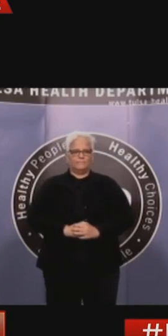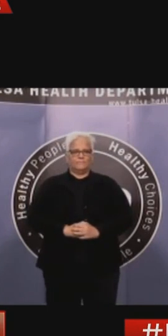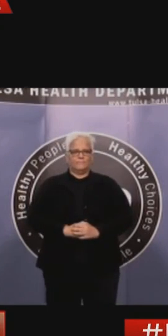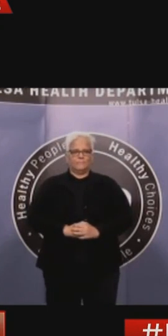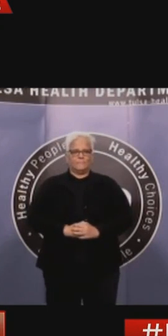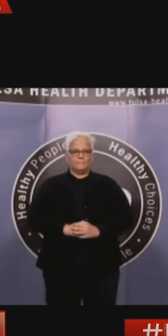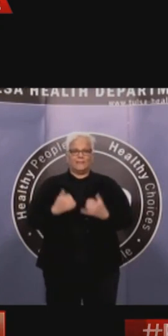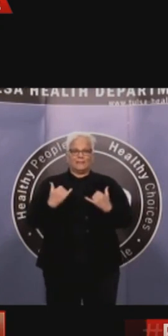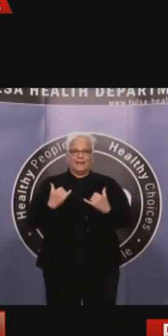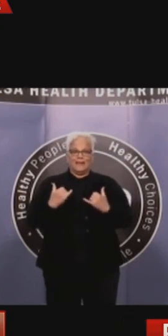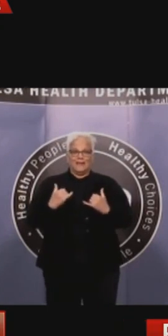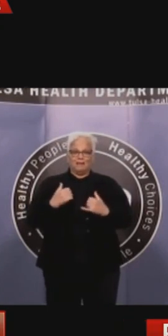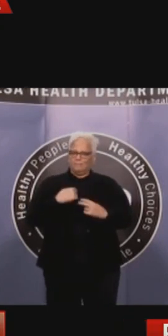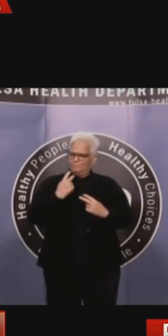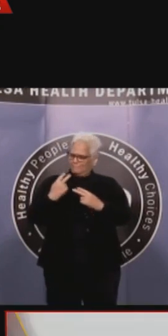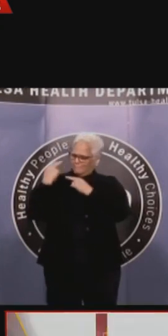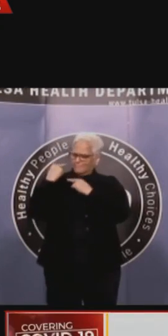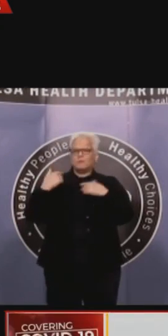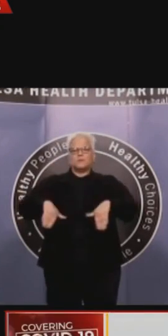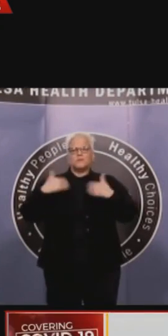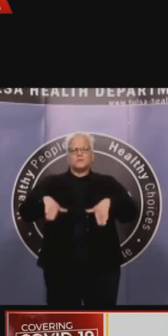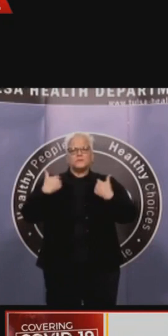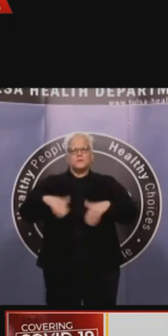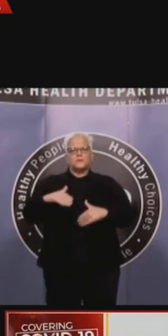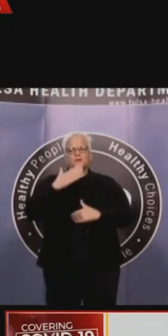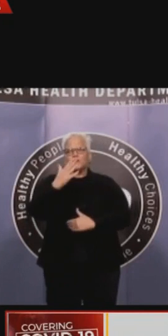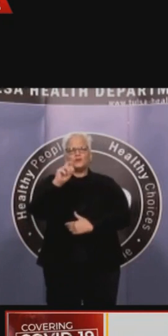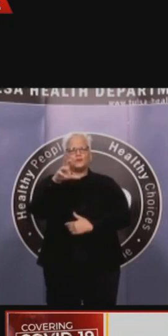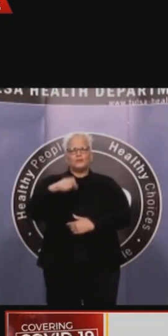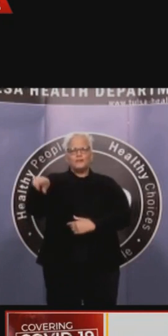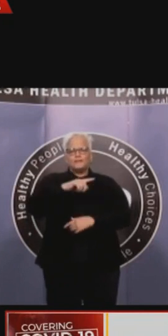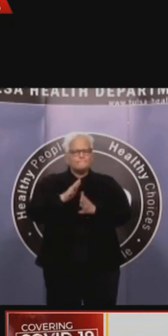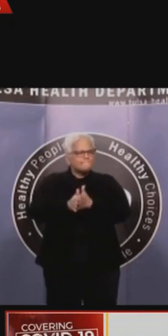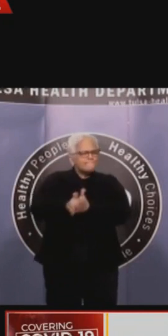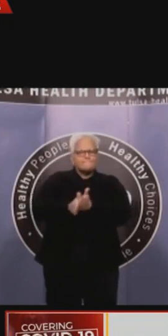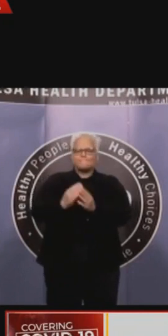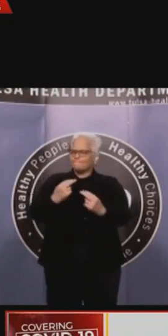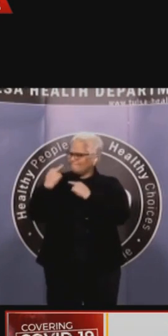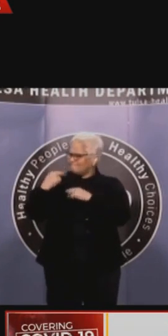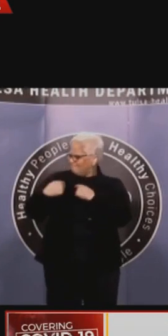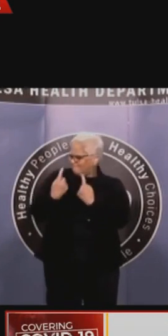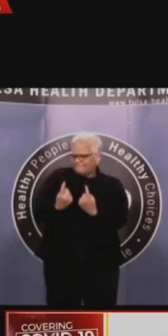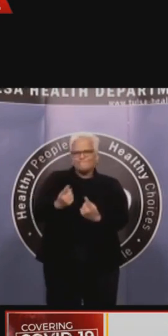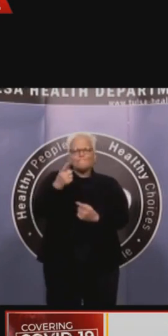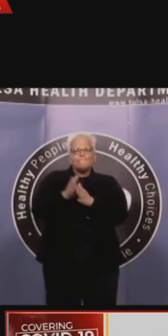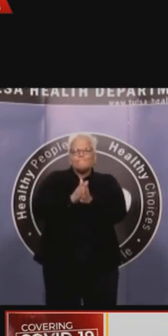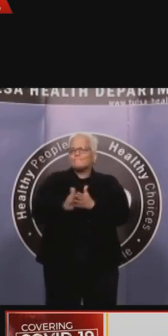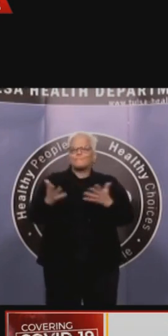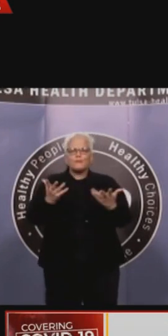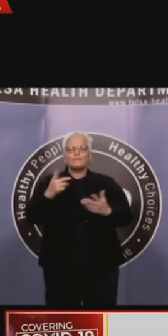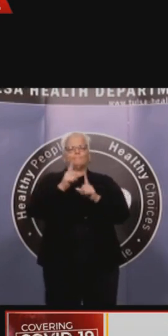as a metro area, it's working. When you see the data that our health department is